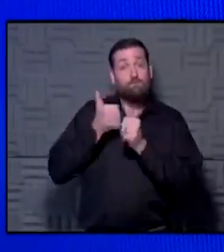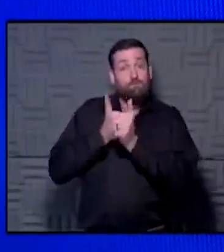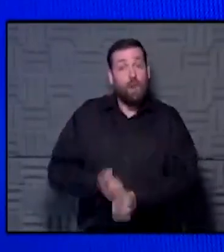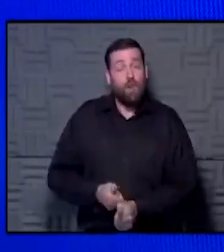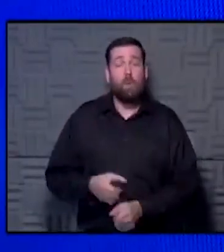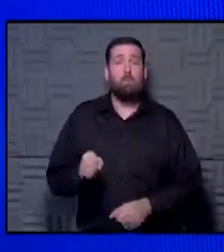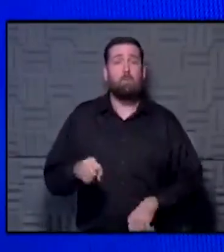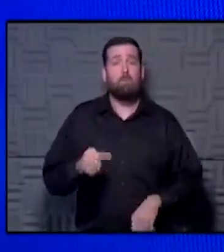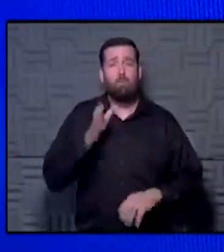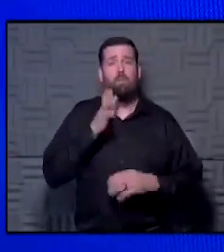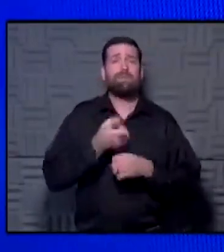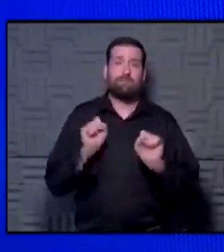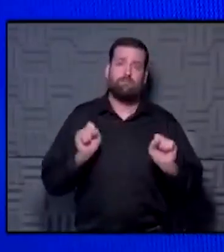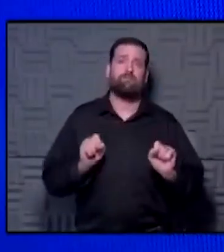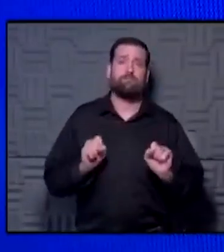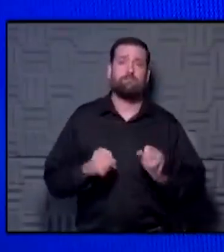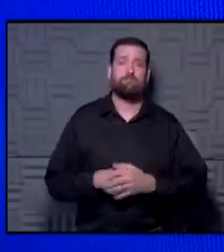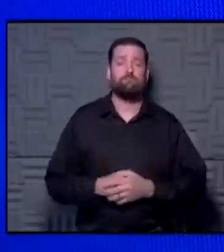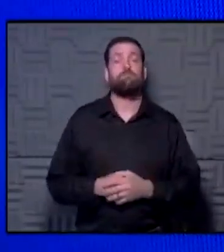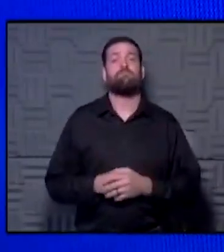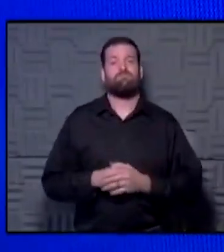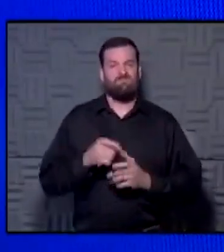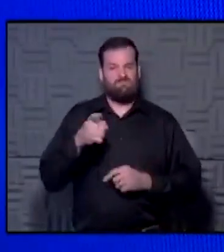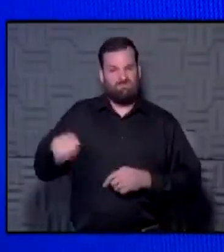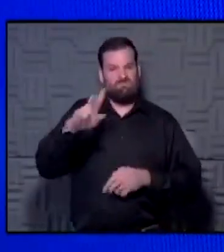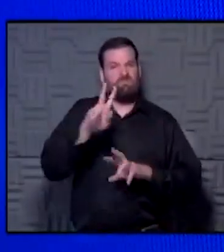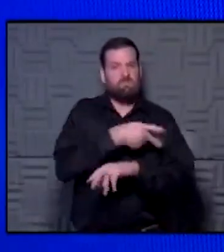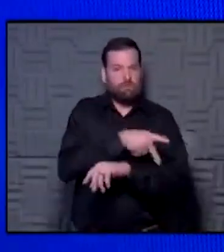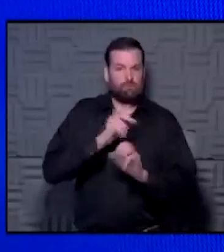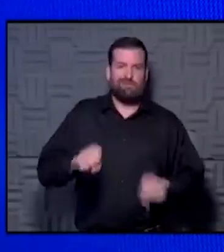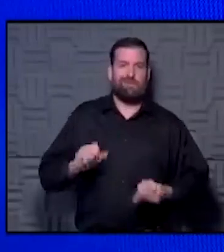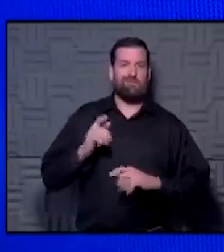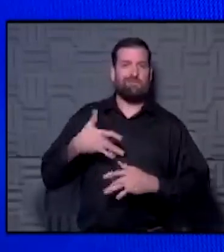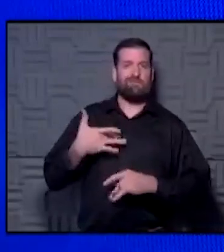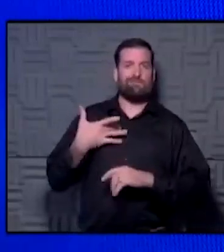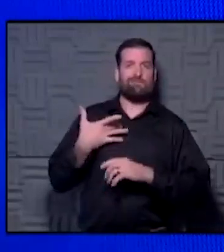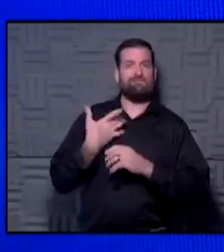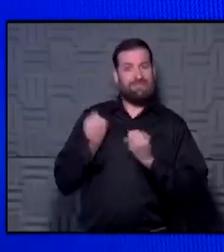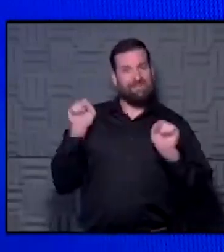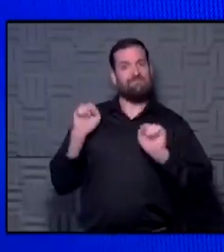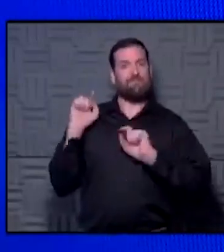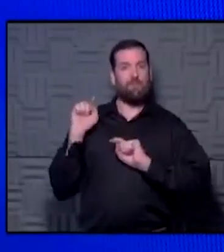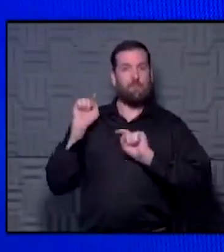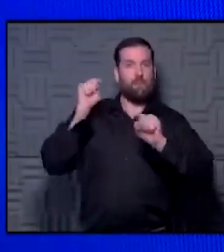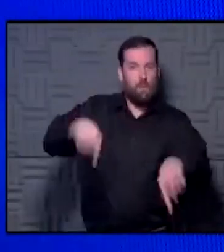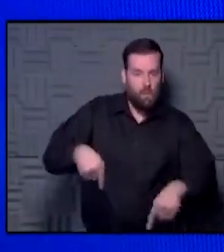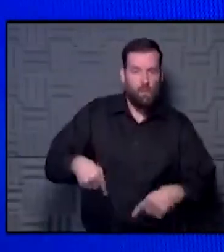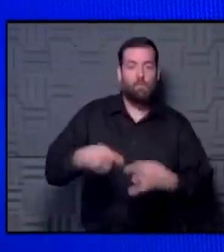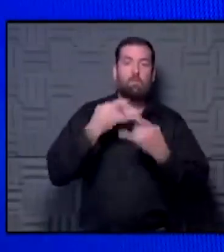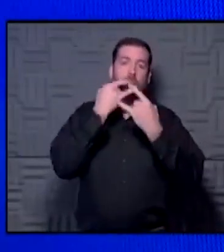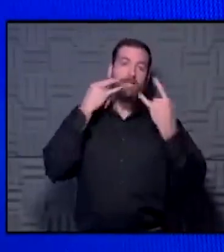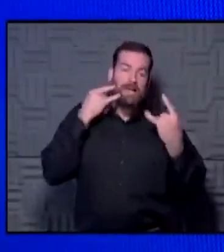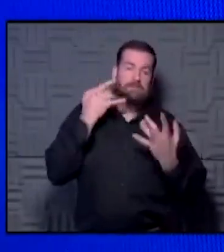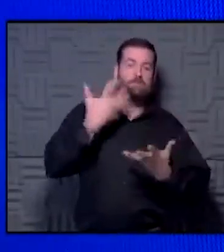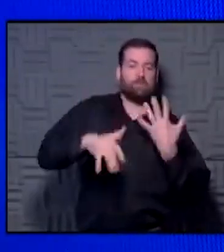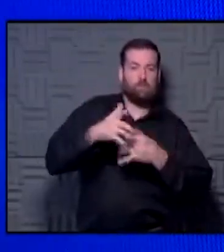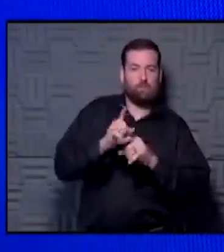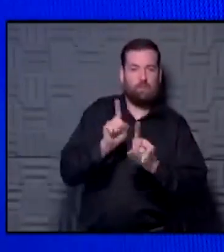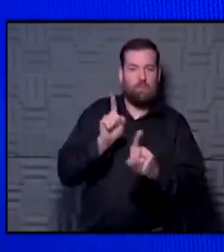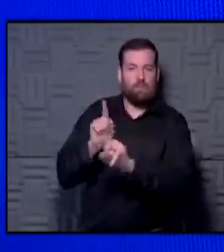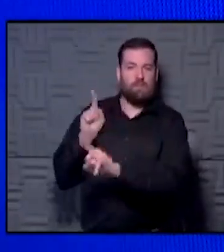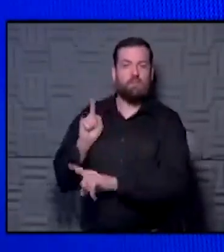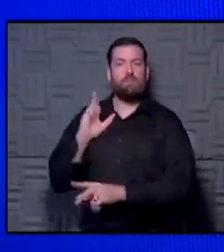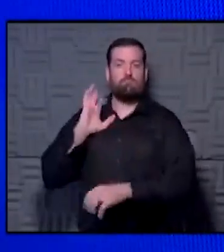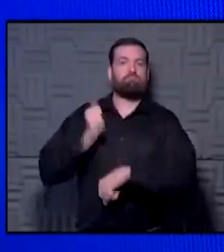safe. And I think now that patients can feel very good about going into that practice because mask wearing and all the social distancing, it's all in place.